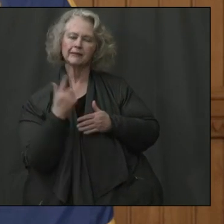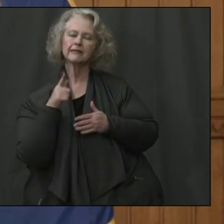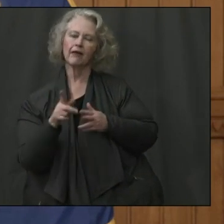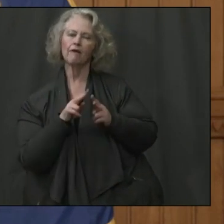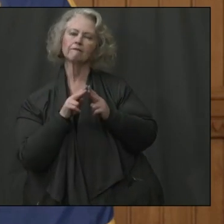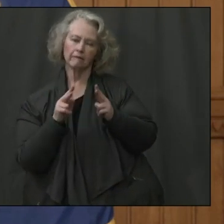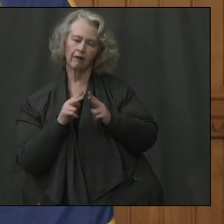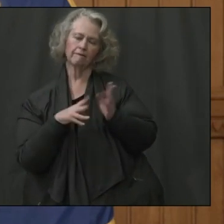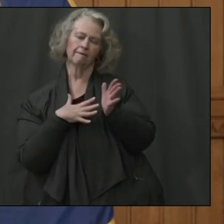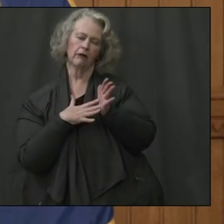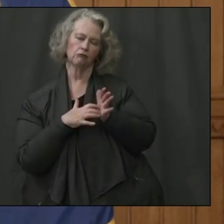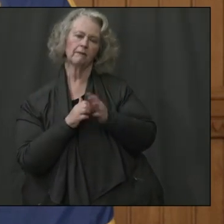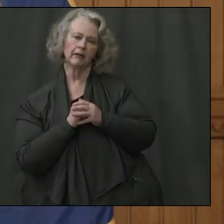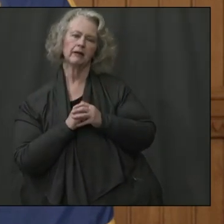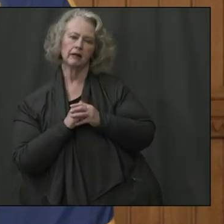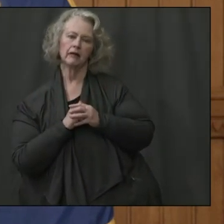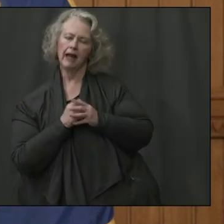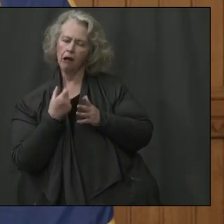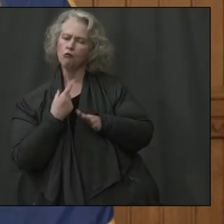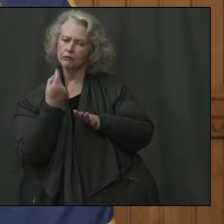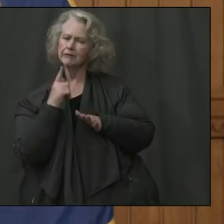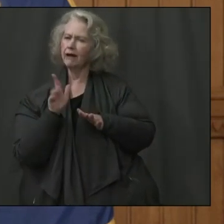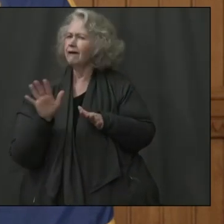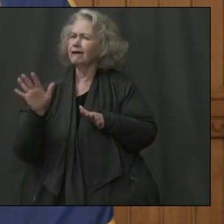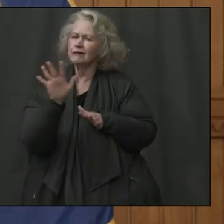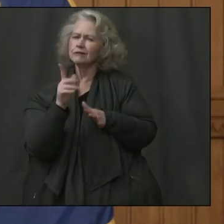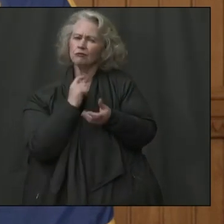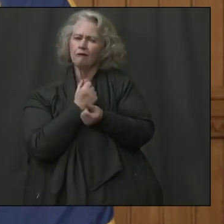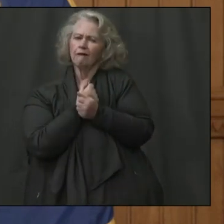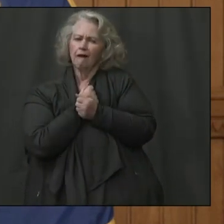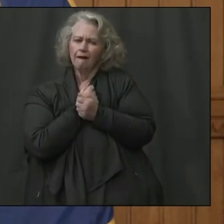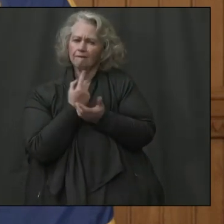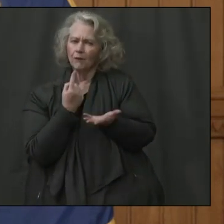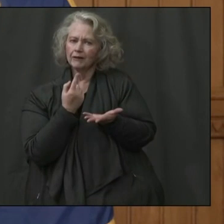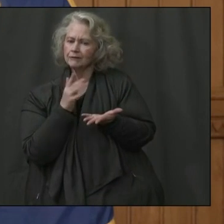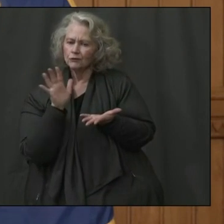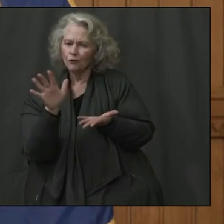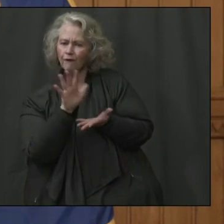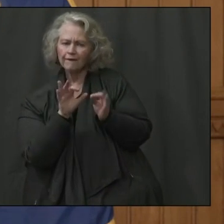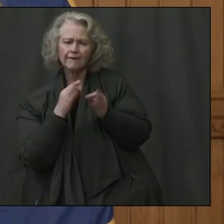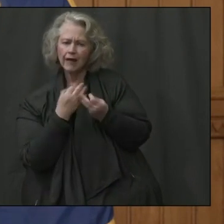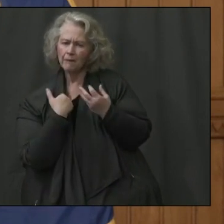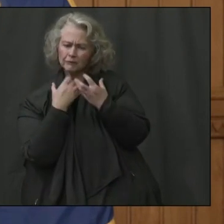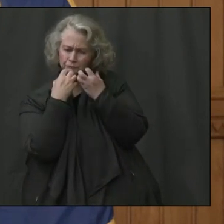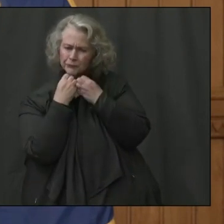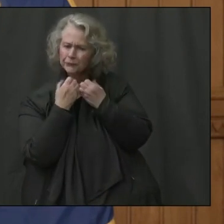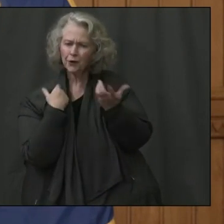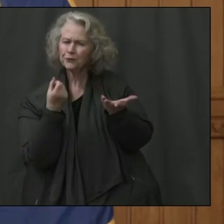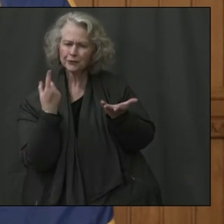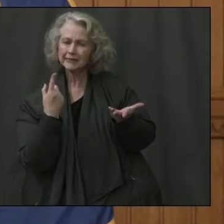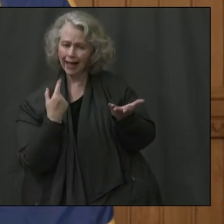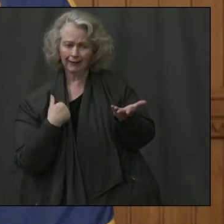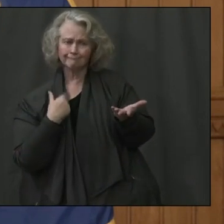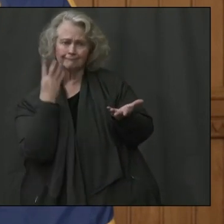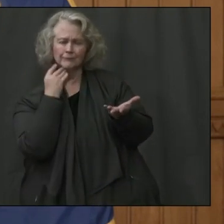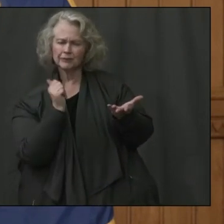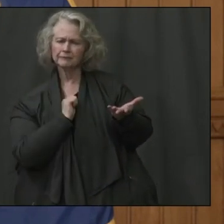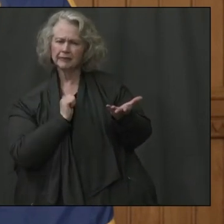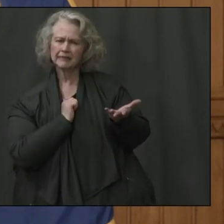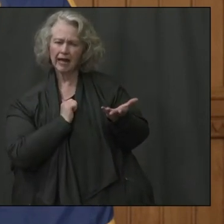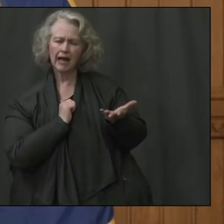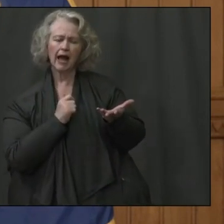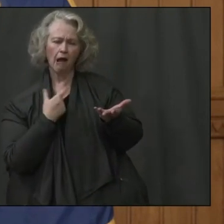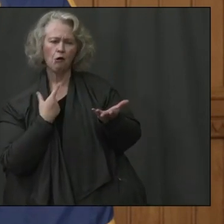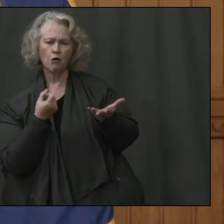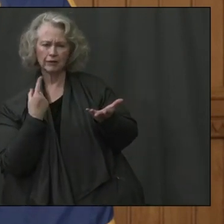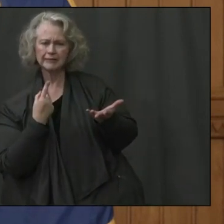I understand that these are loved ones. I have had loved ones in nursing home facilities. I understand that some of these individuals in